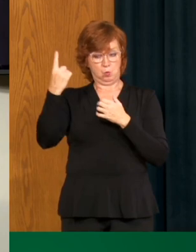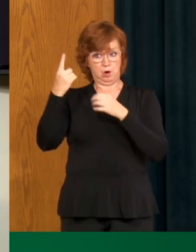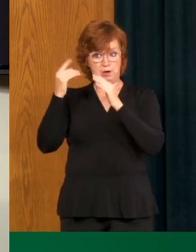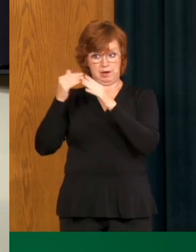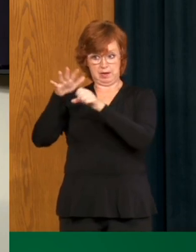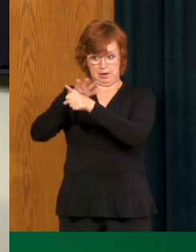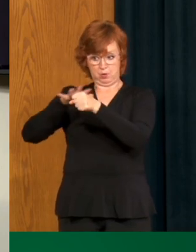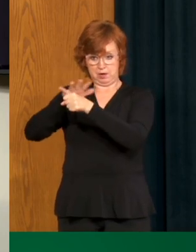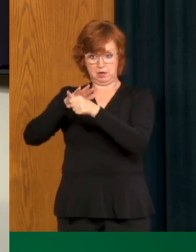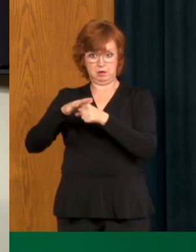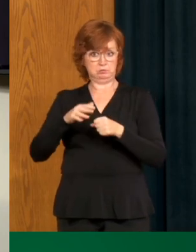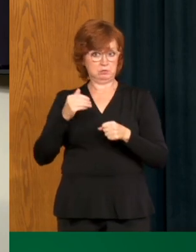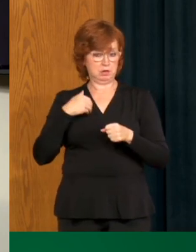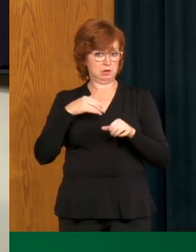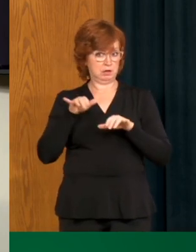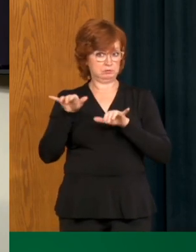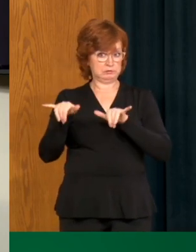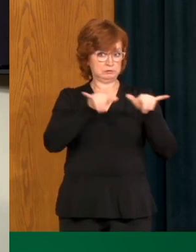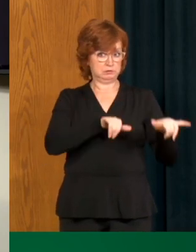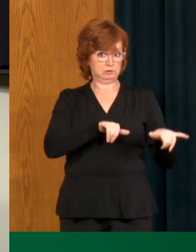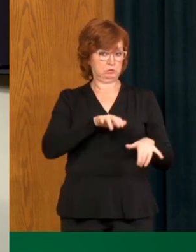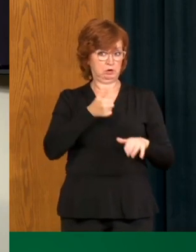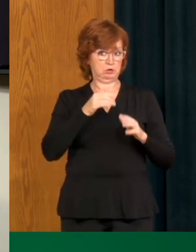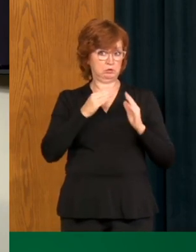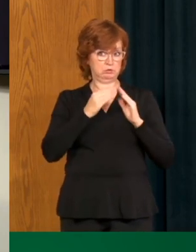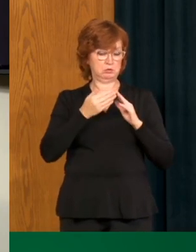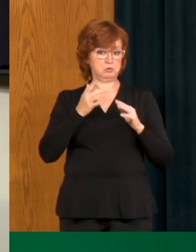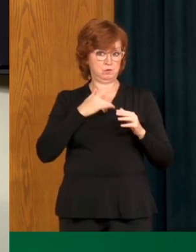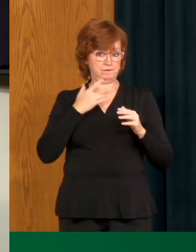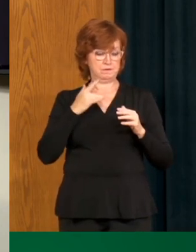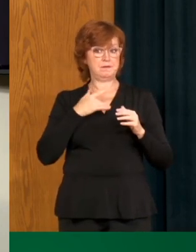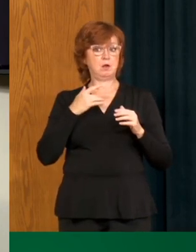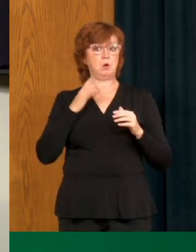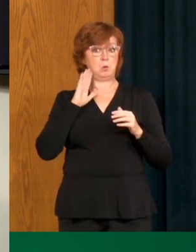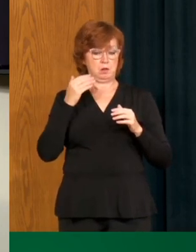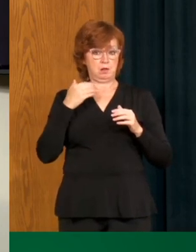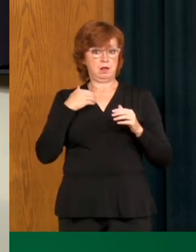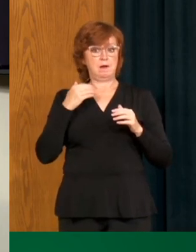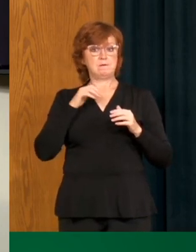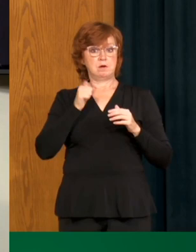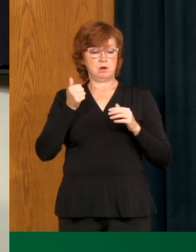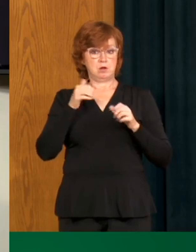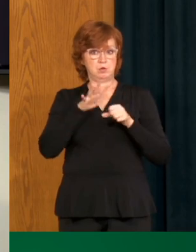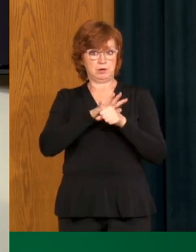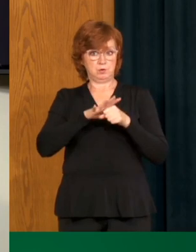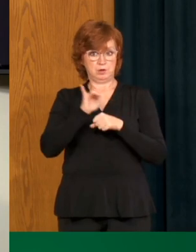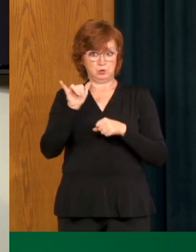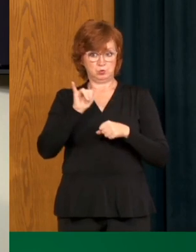ourselves, as it were, or expect similar large increases in a single area in the days and weeks to come.